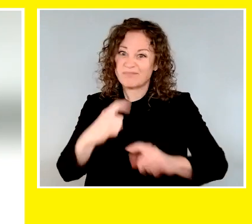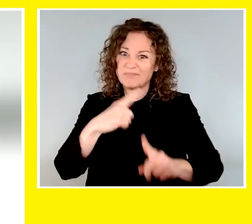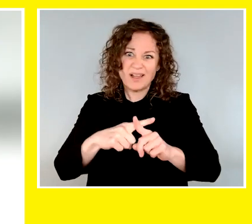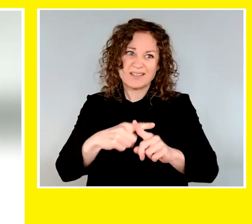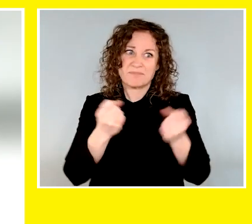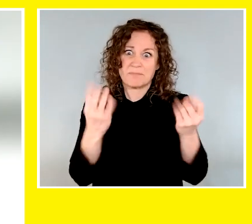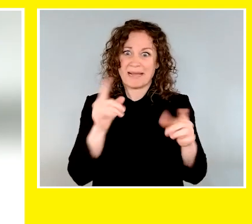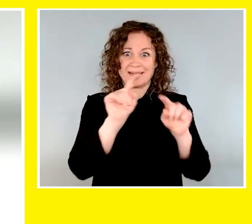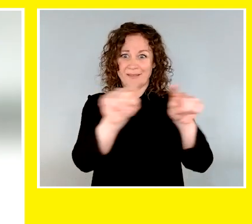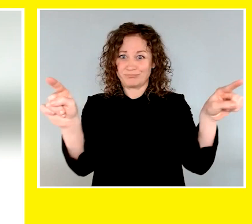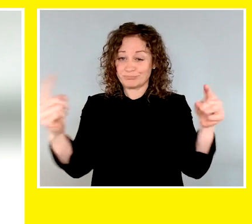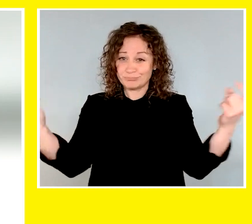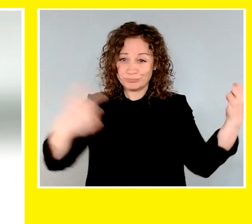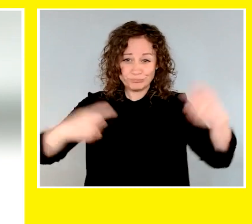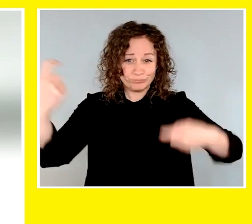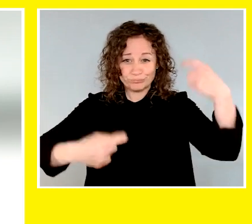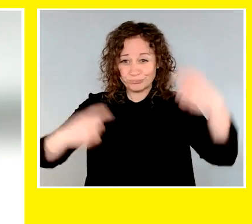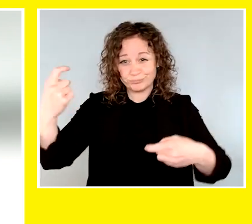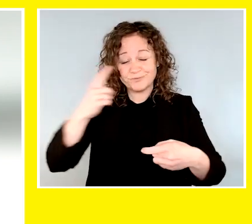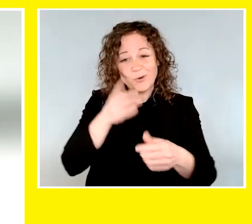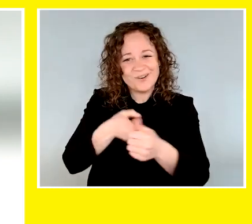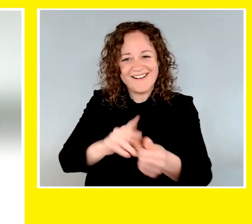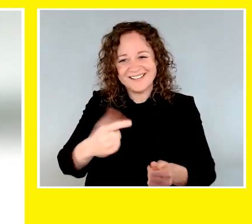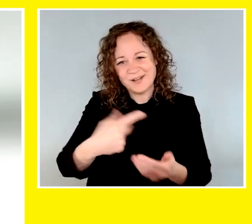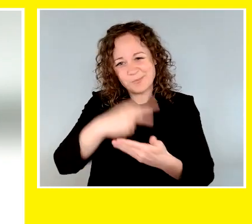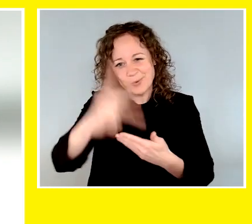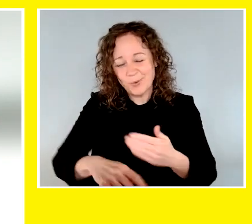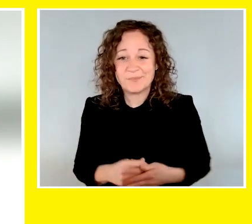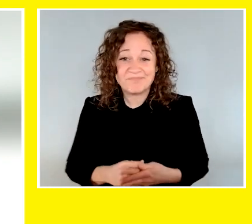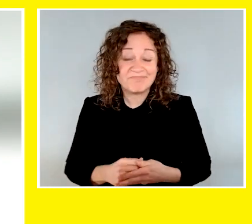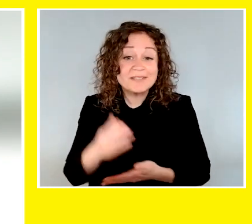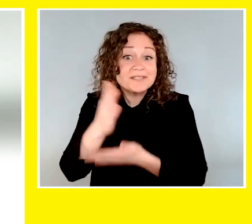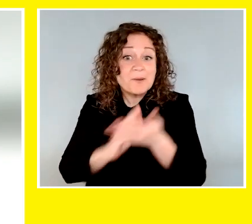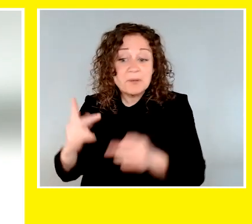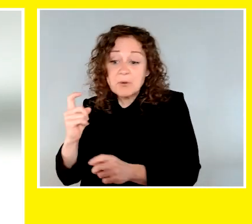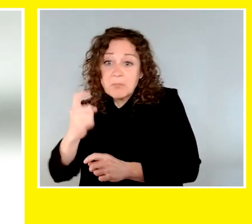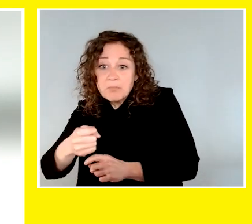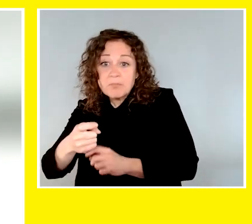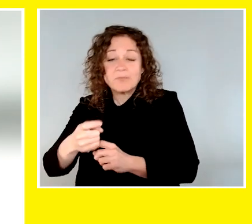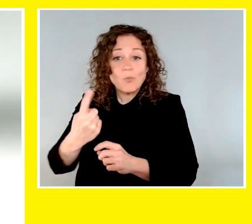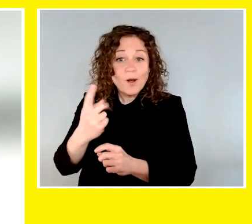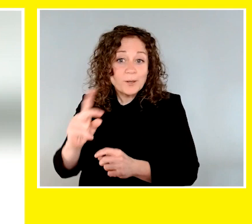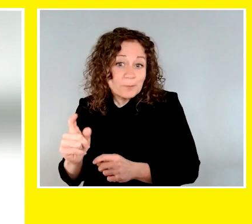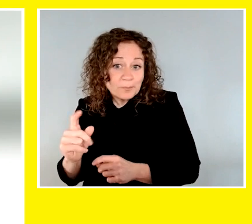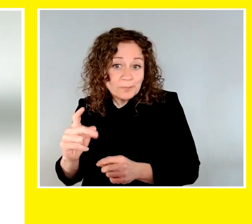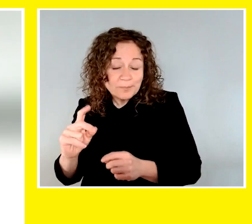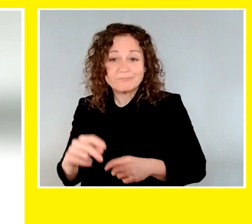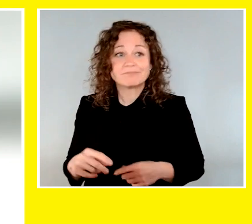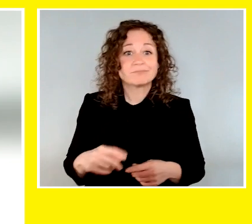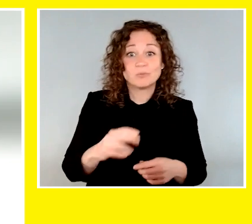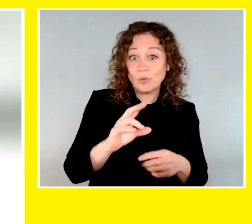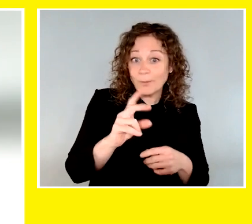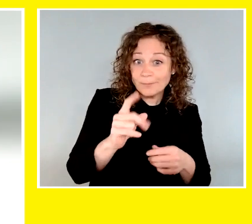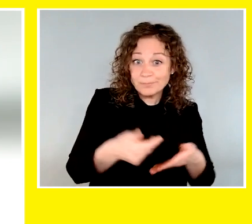of other contributors across the country who have made an investment in the CNIB Guide Dogs program. Whether it's funding a puppy,